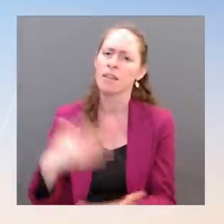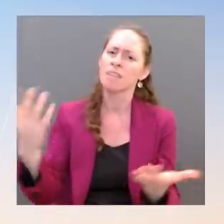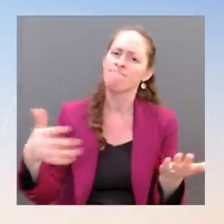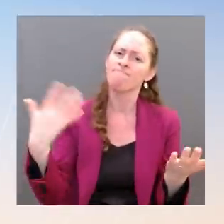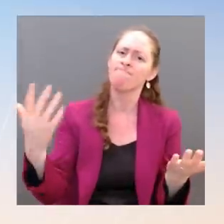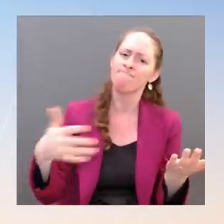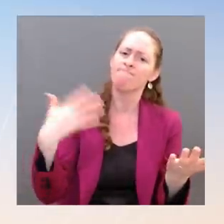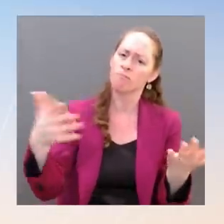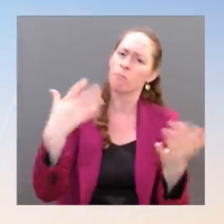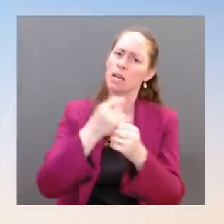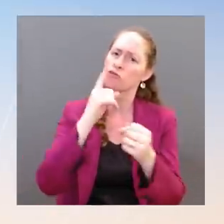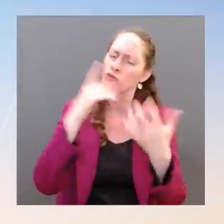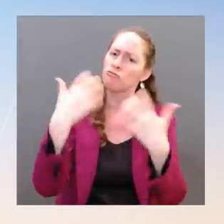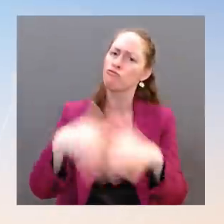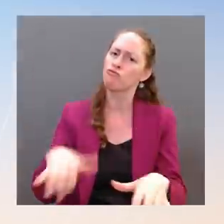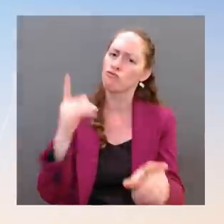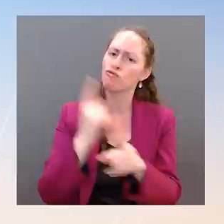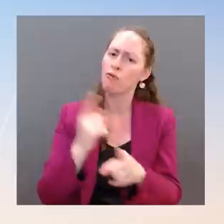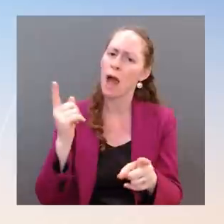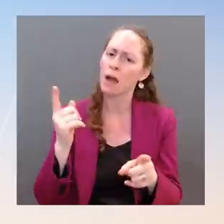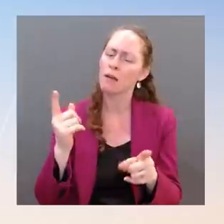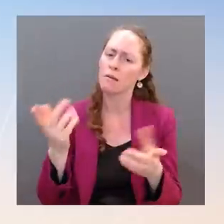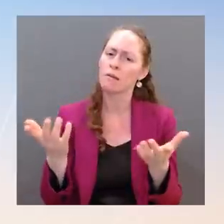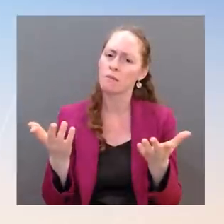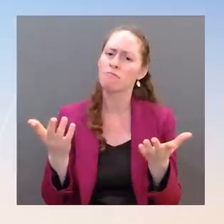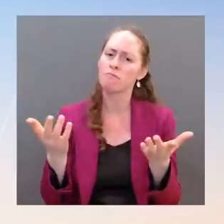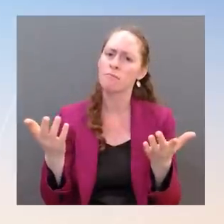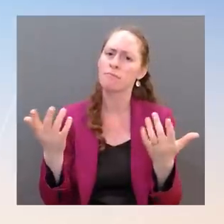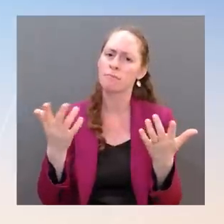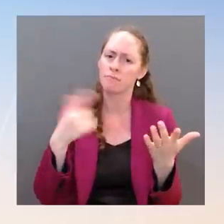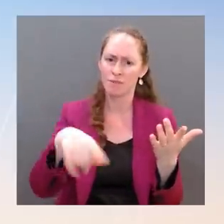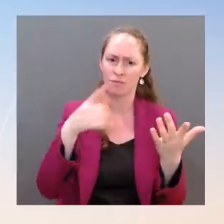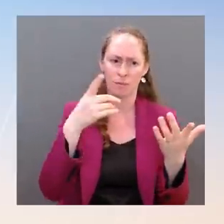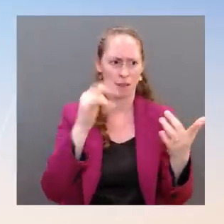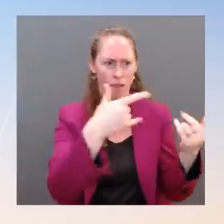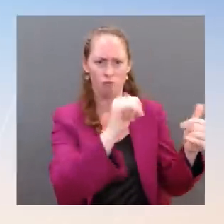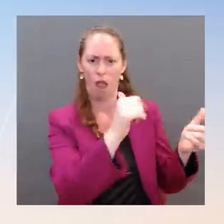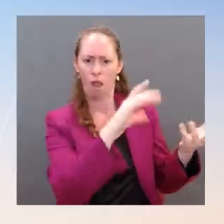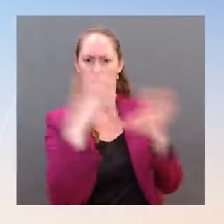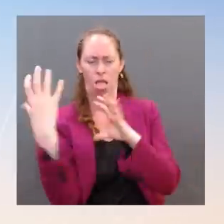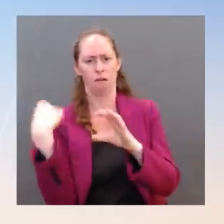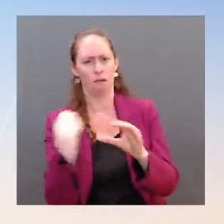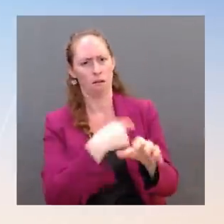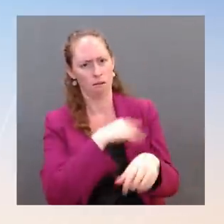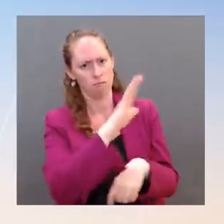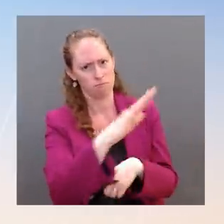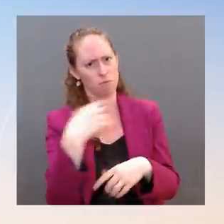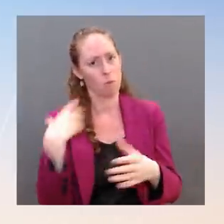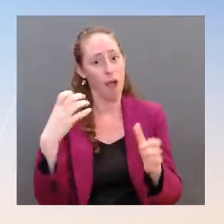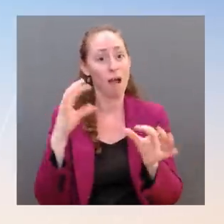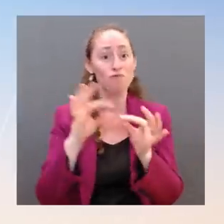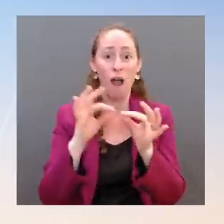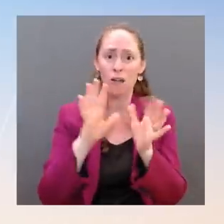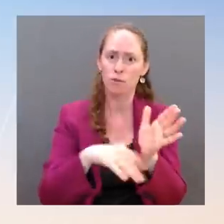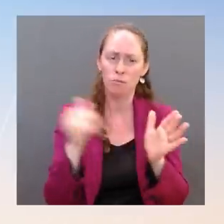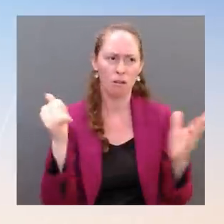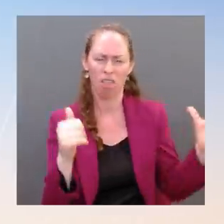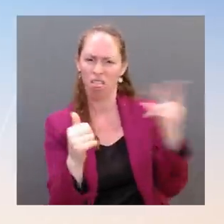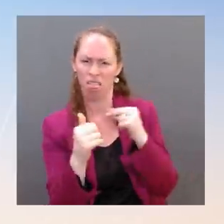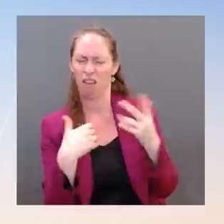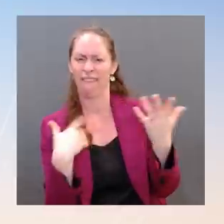to do is trying to stop us from trying to lower costs for — for folks, as we — as I just laid out. The said